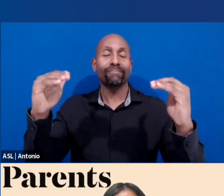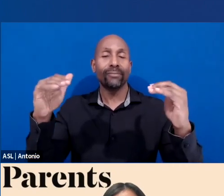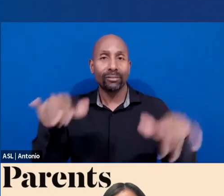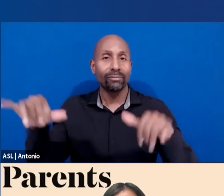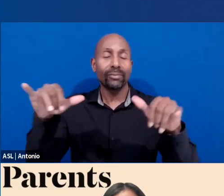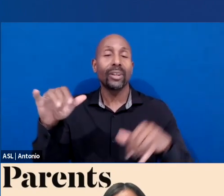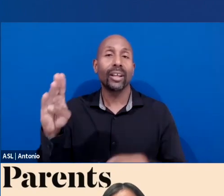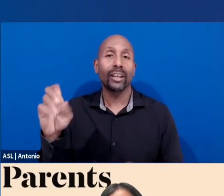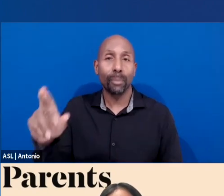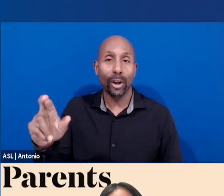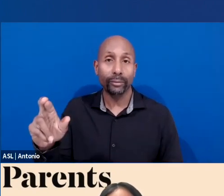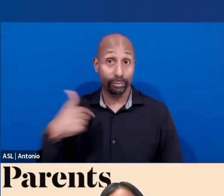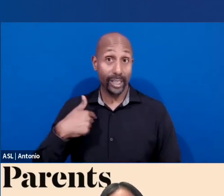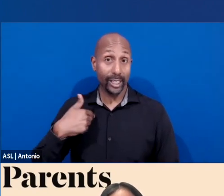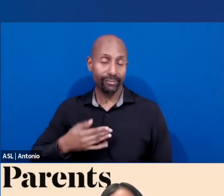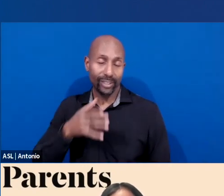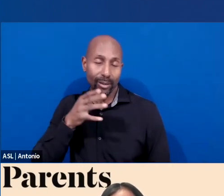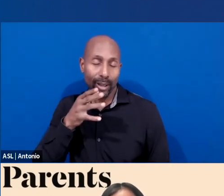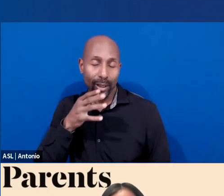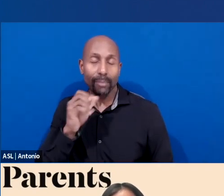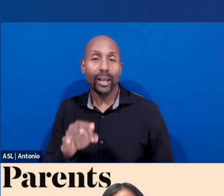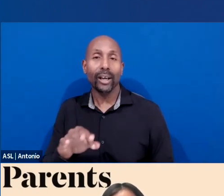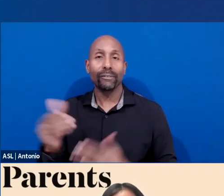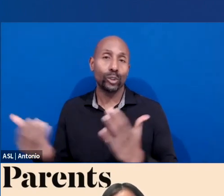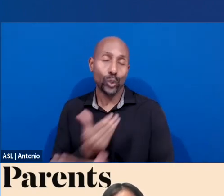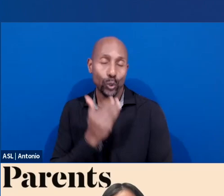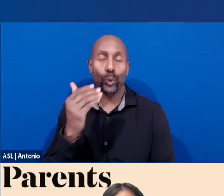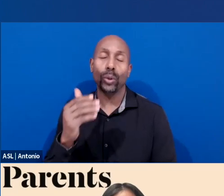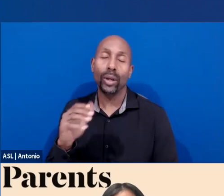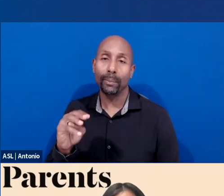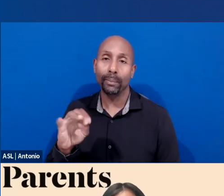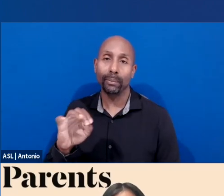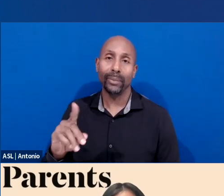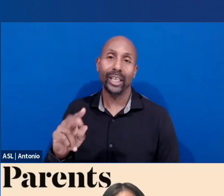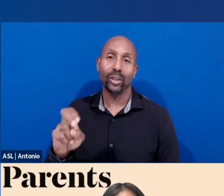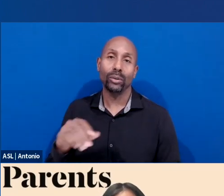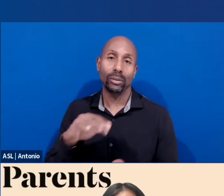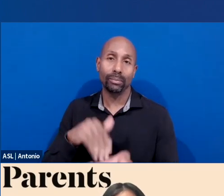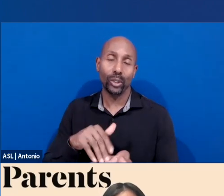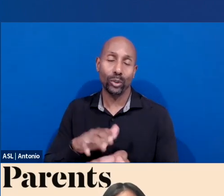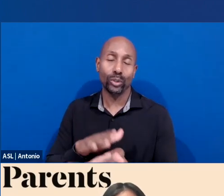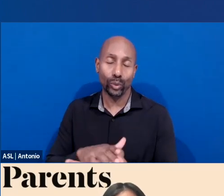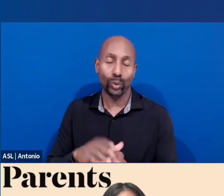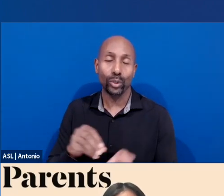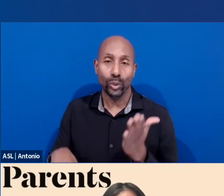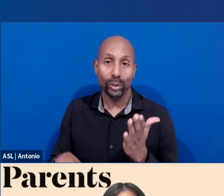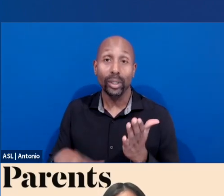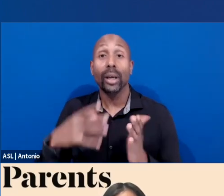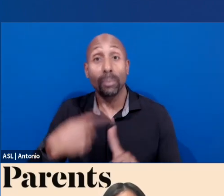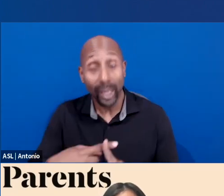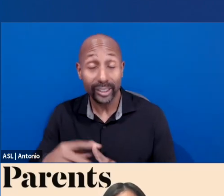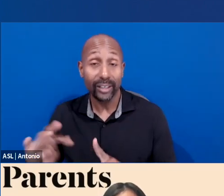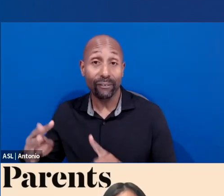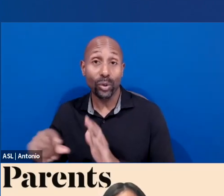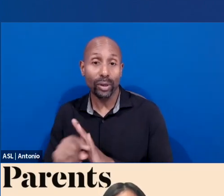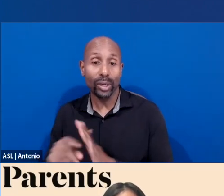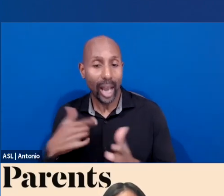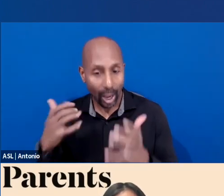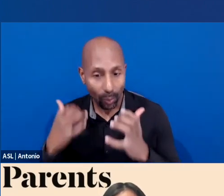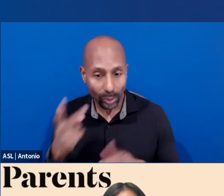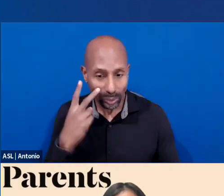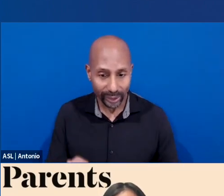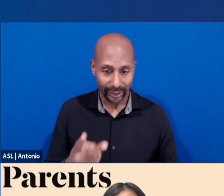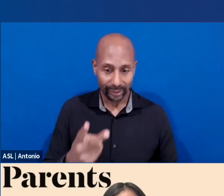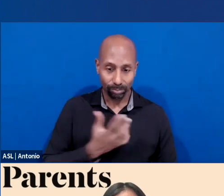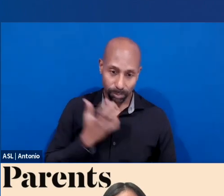new middle school student and a fourth grader, I want to see authentic family engagement. We need it. As an educational policy